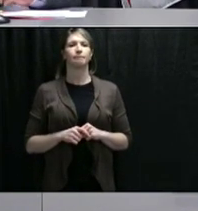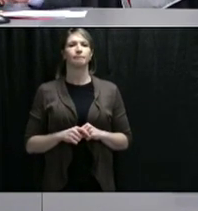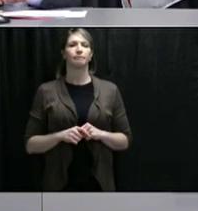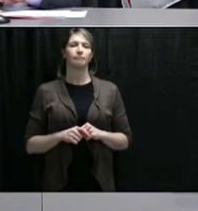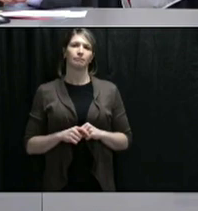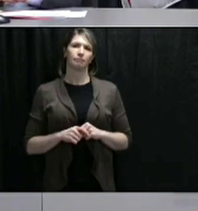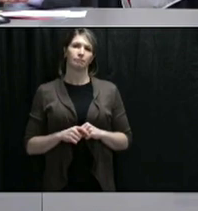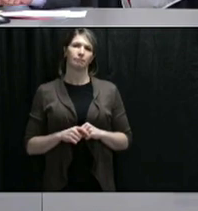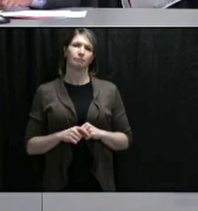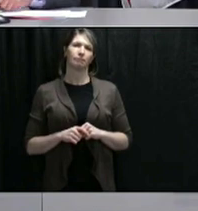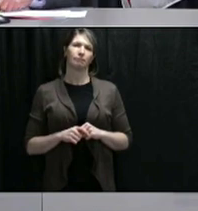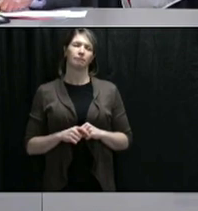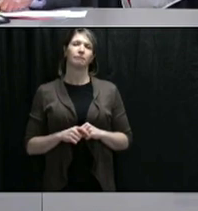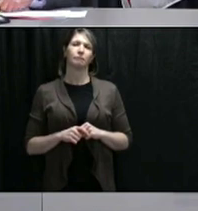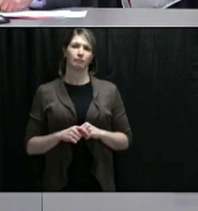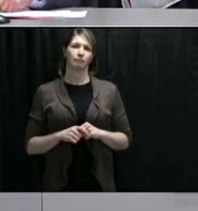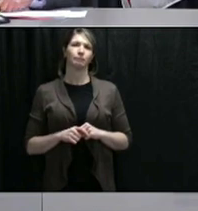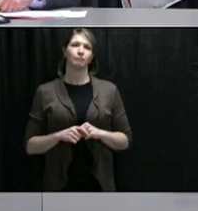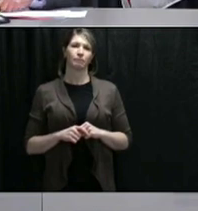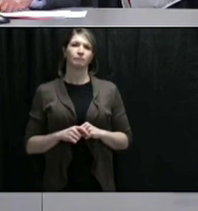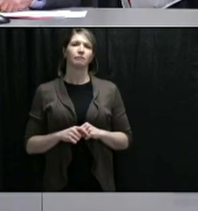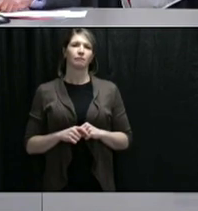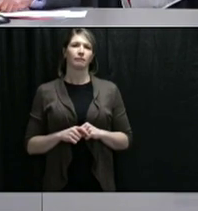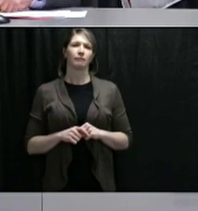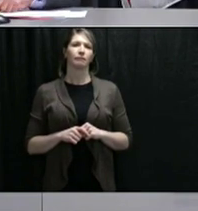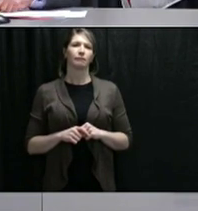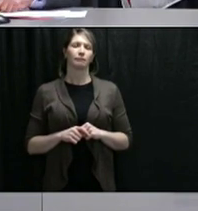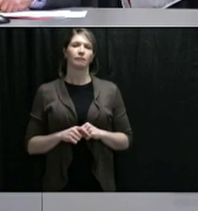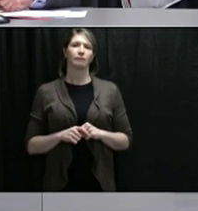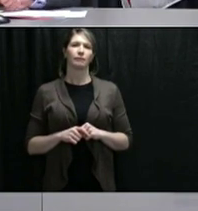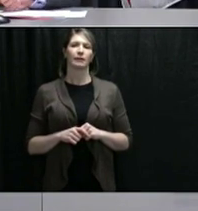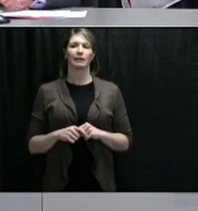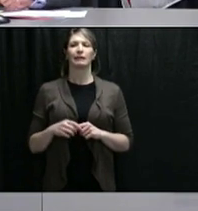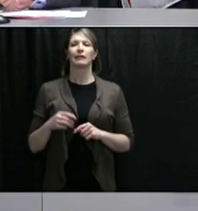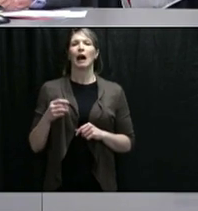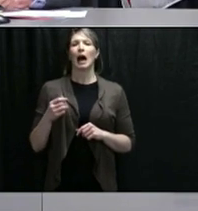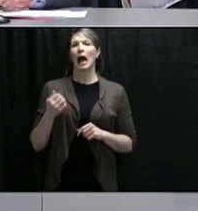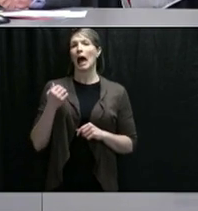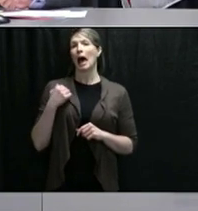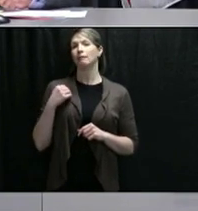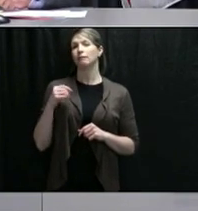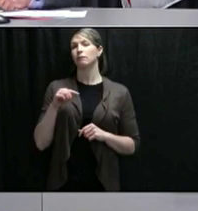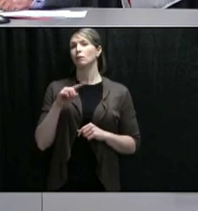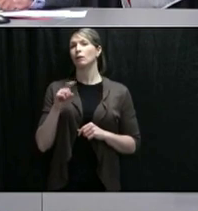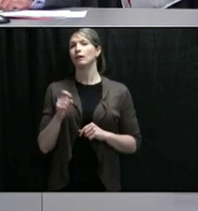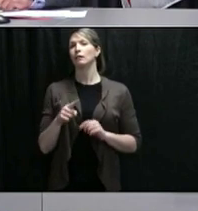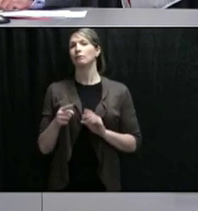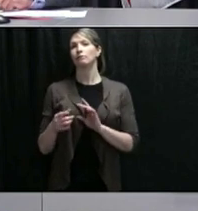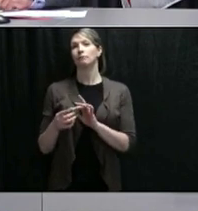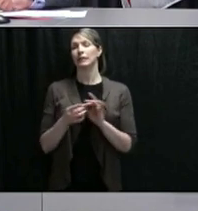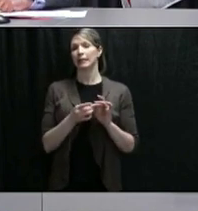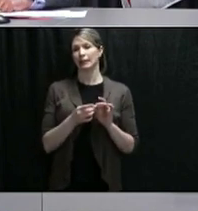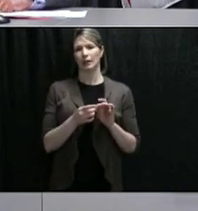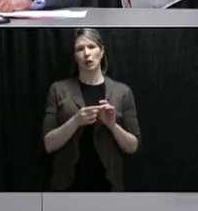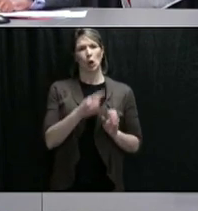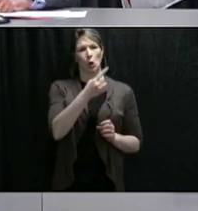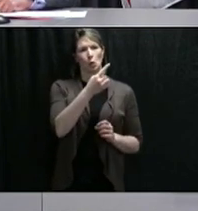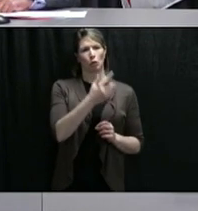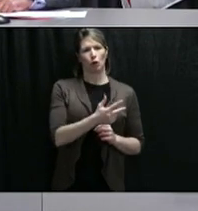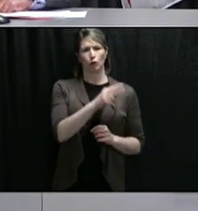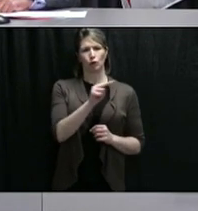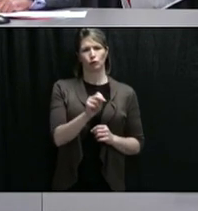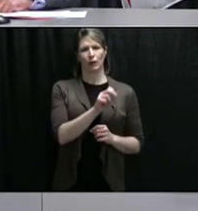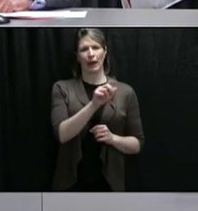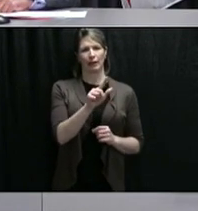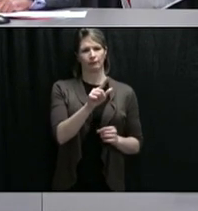Minister Hague, you kind of touched on what I wanted to ask a bit more about a few moments ago, but, you know, we've heard a lot about an upcoming surge, but I'm curious,